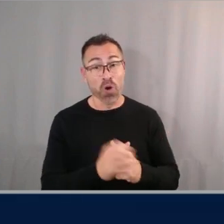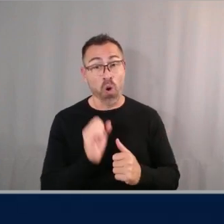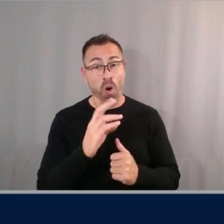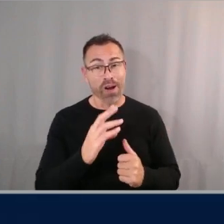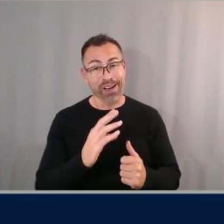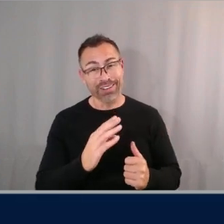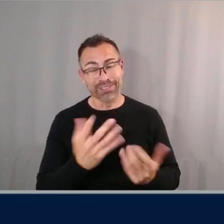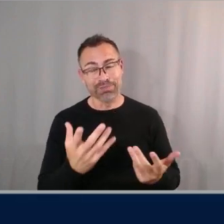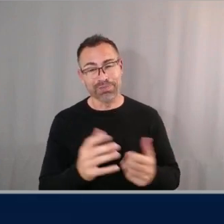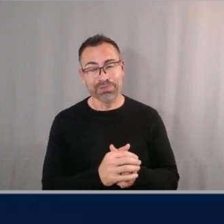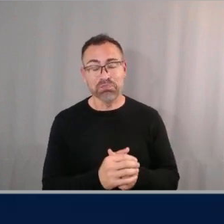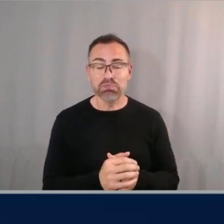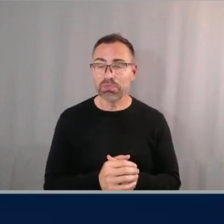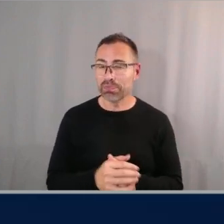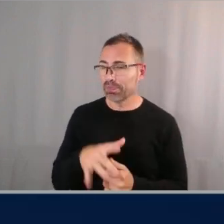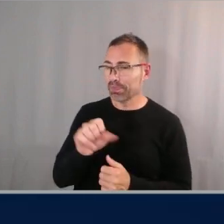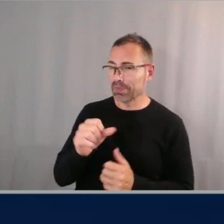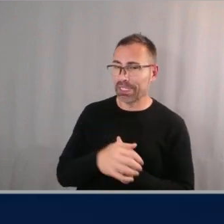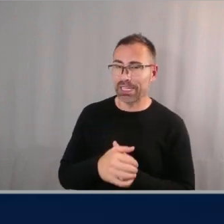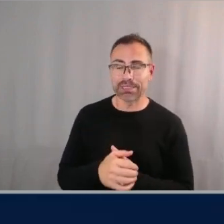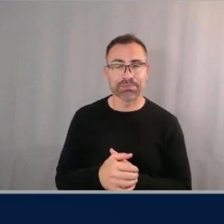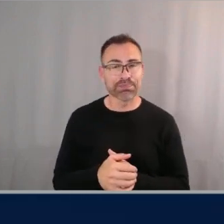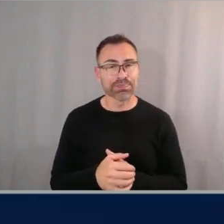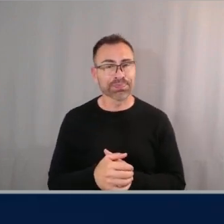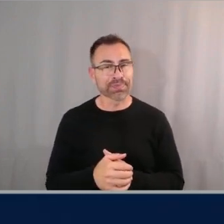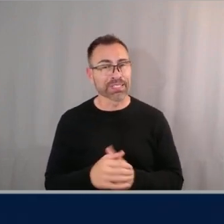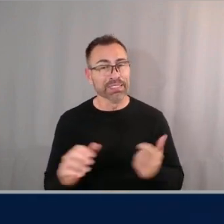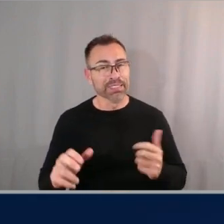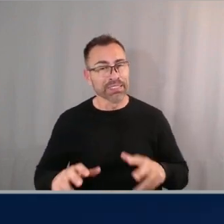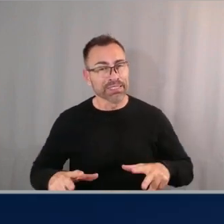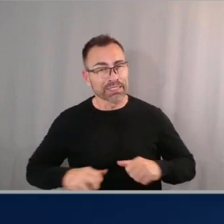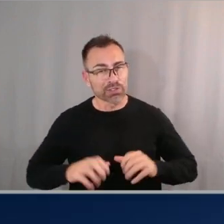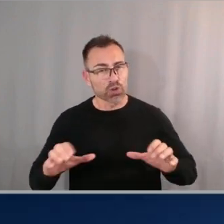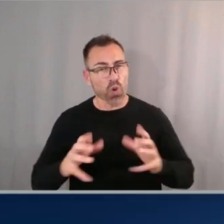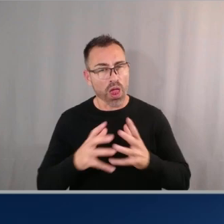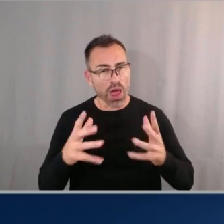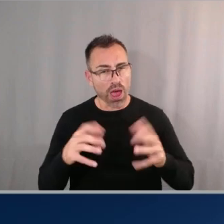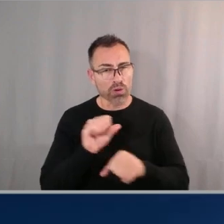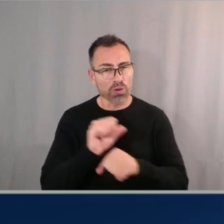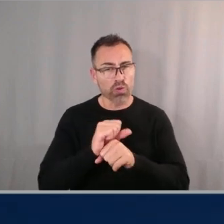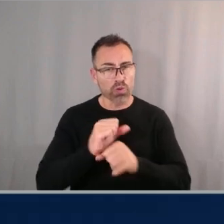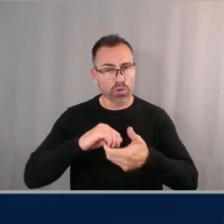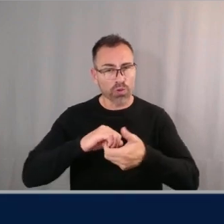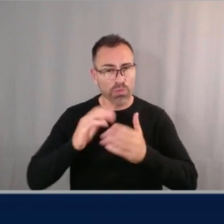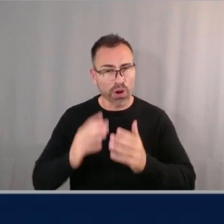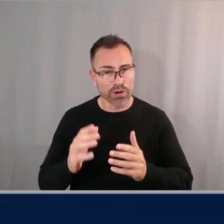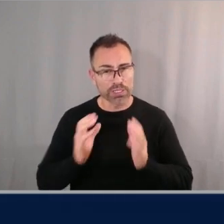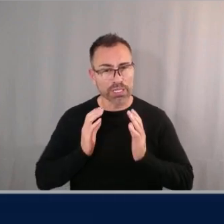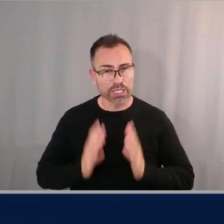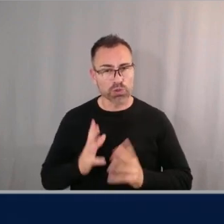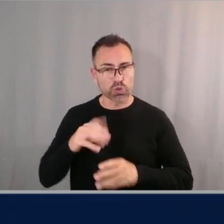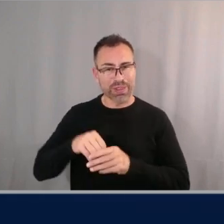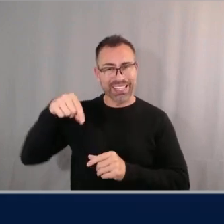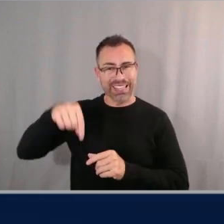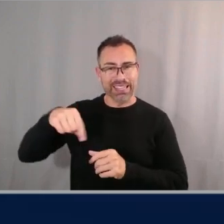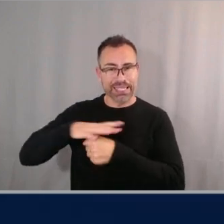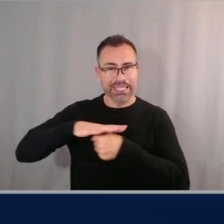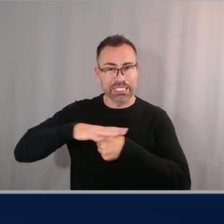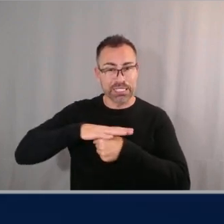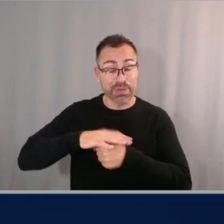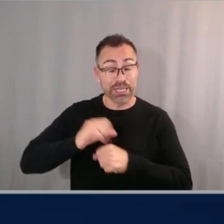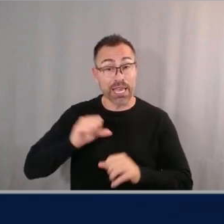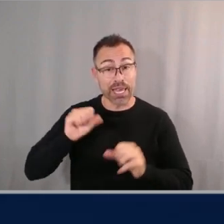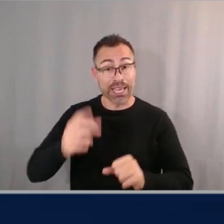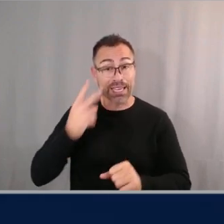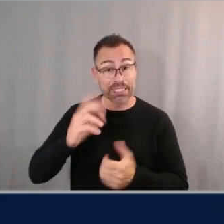awesome um you know selfishly i do a lot of work with partners and customers in this space i can absolutely see how the ability to